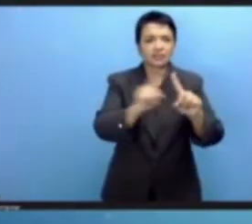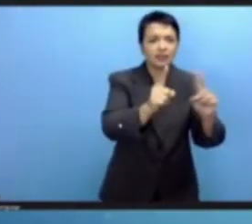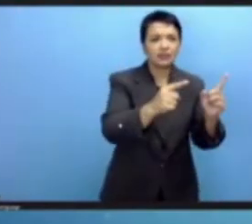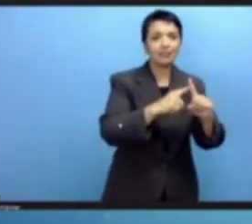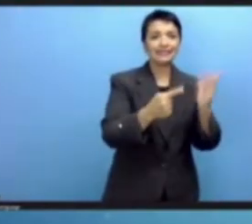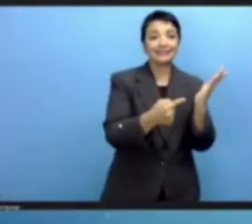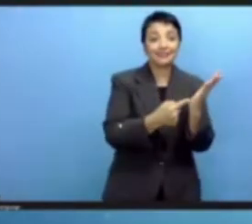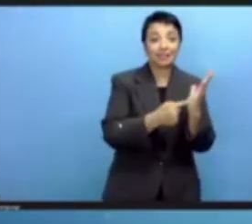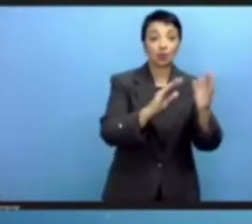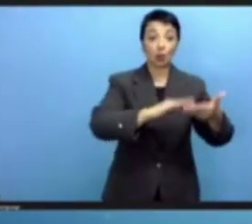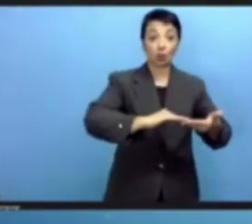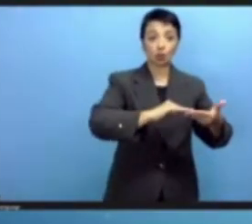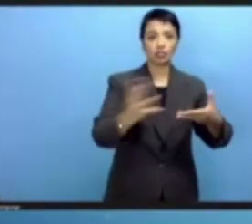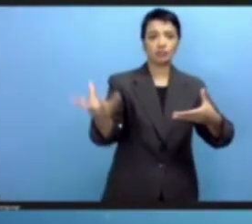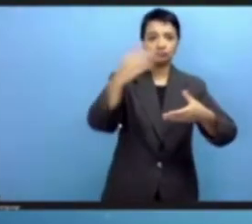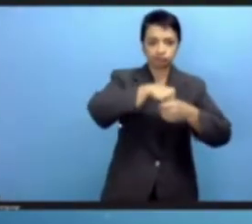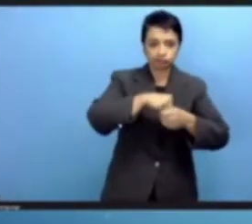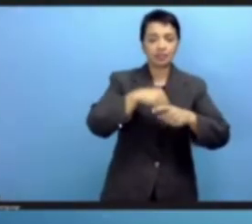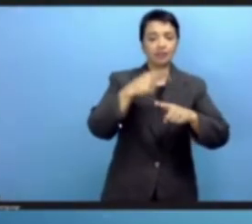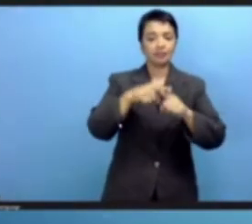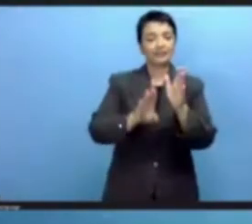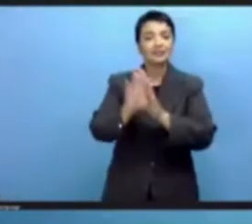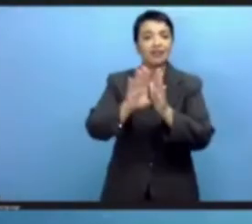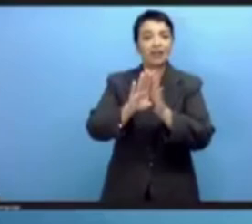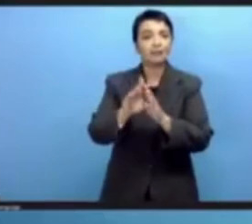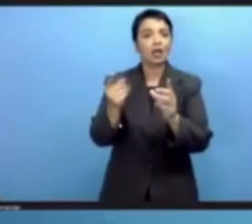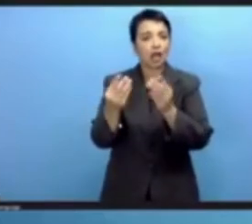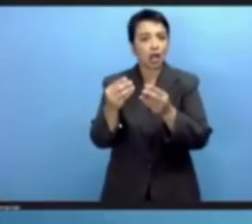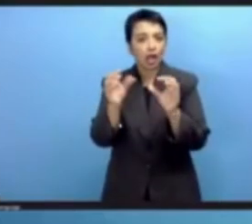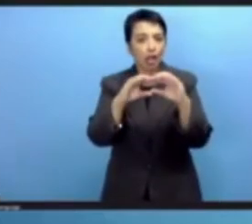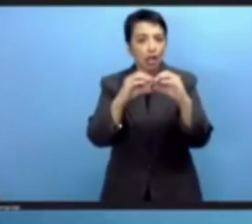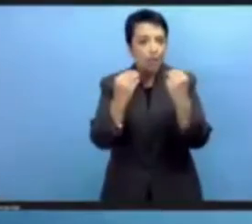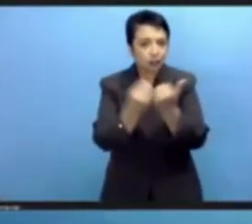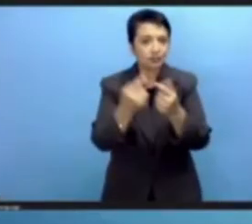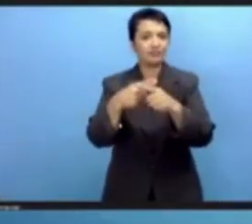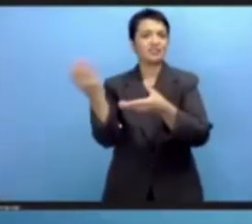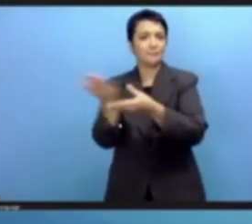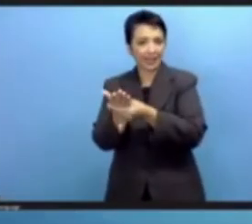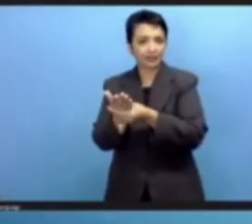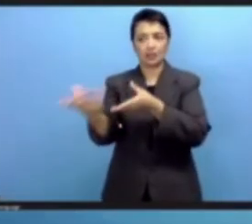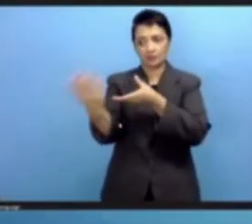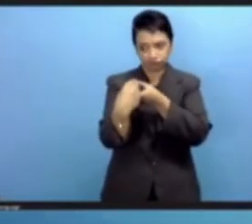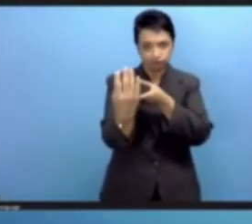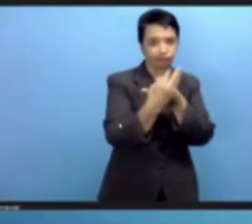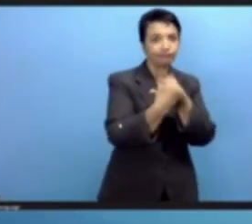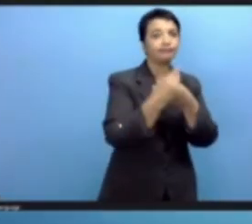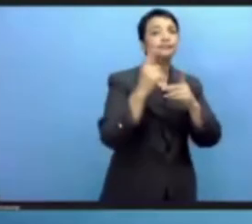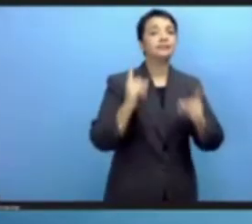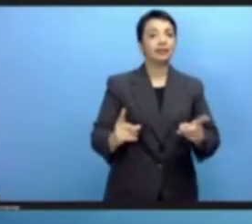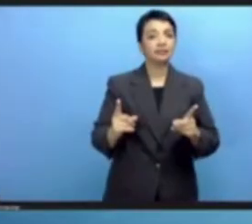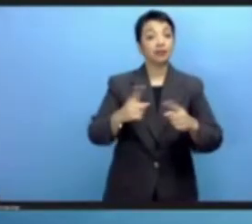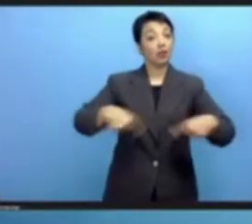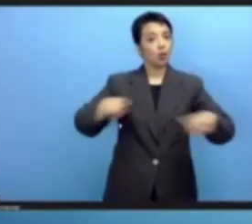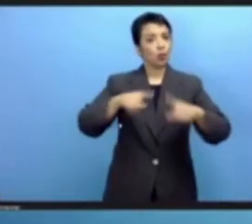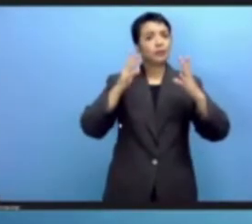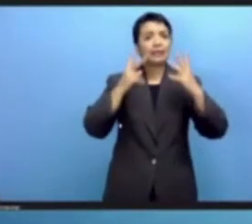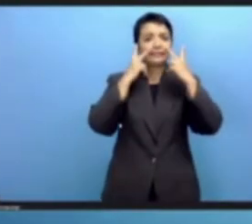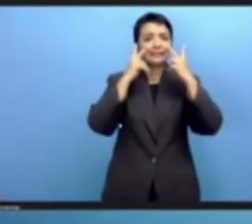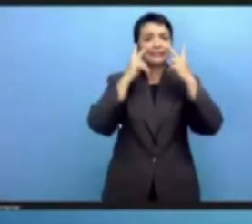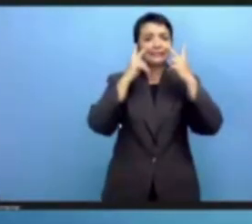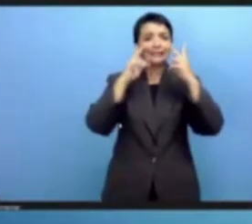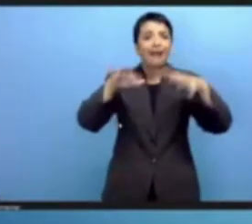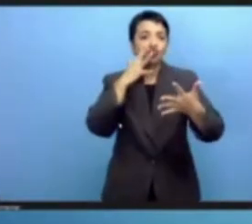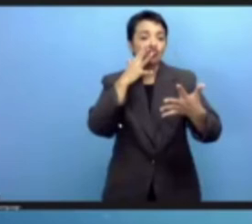development agencies and banks, among several others, which should also build transparency and accountability mechanisms